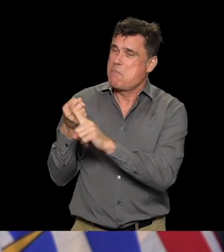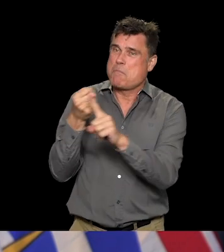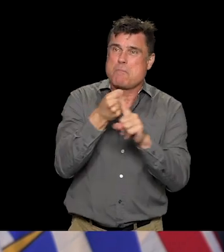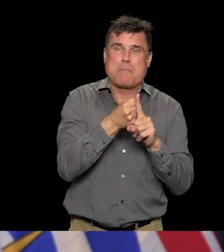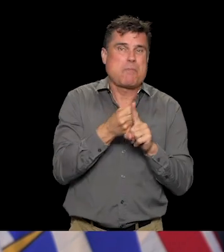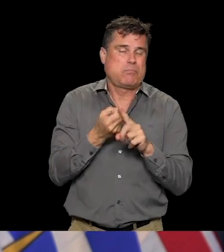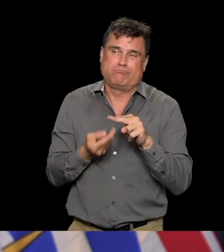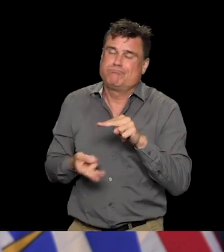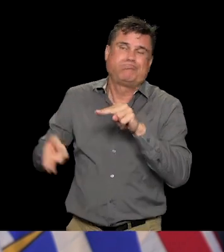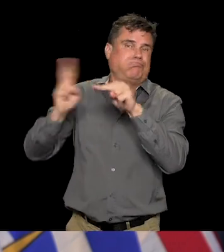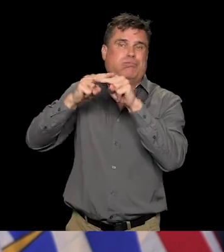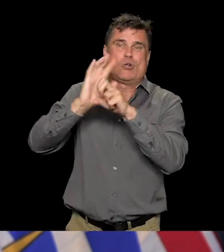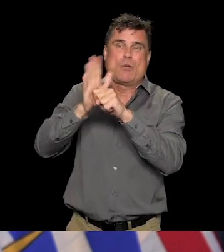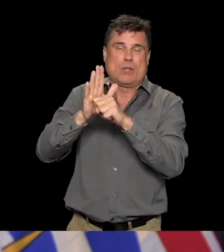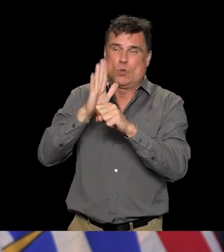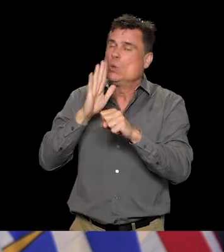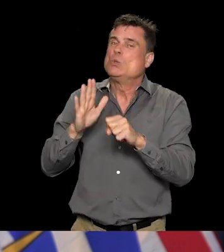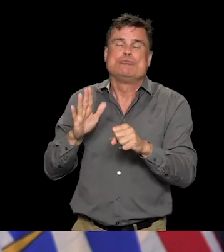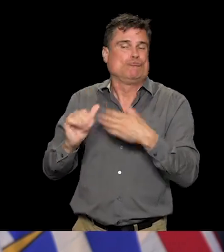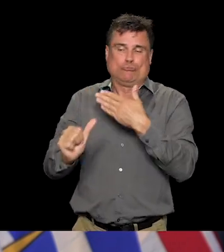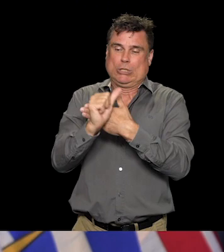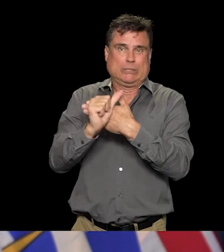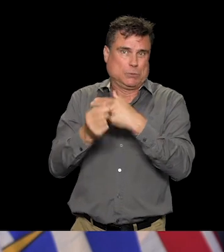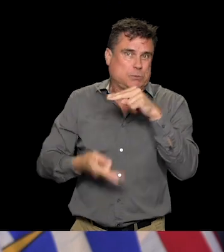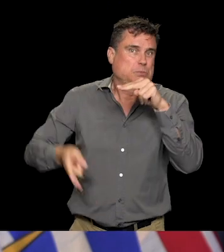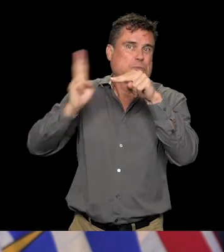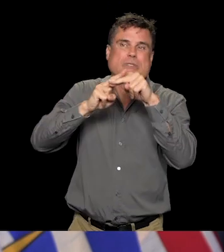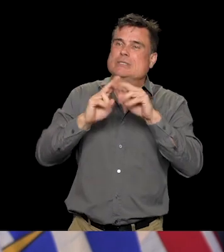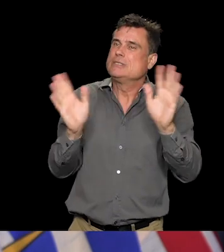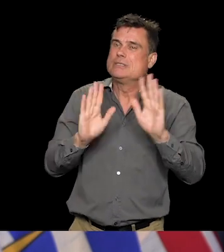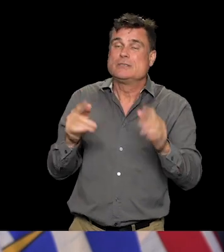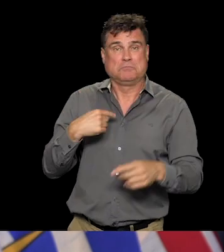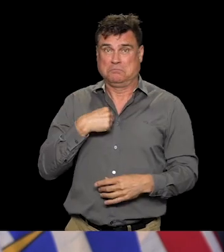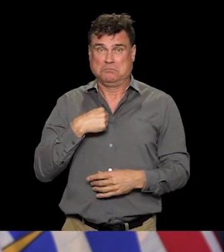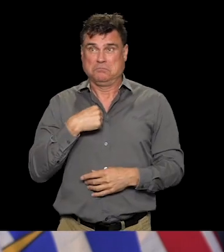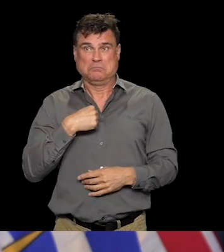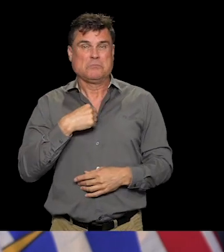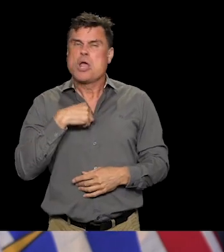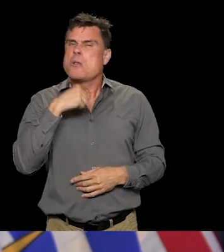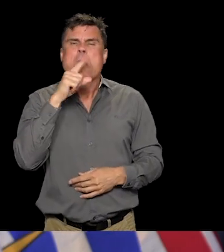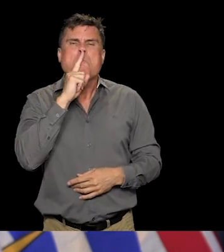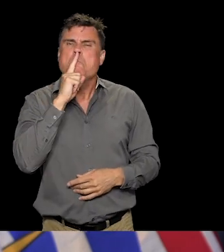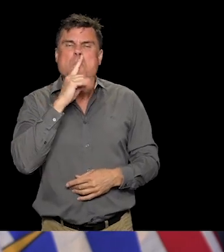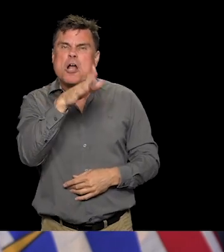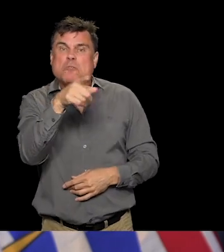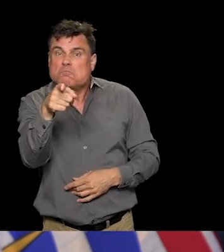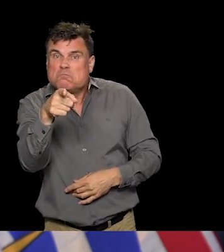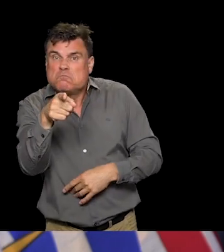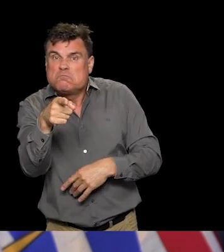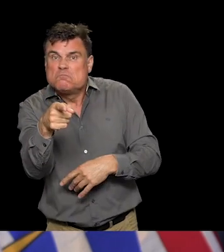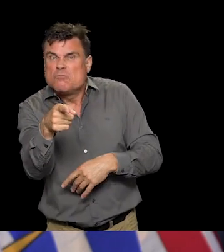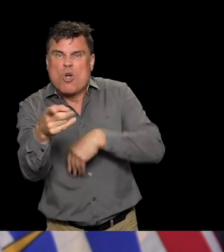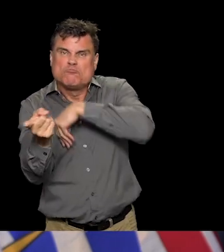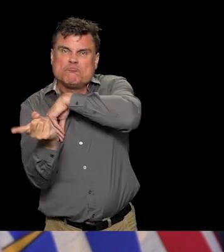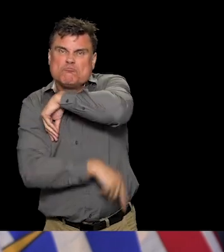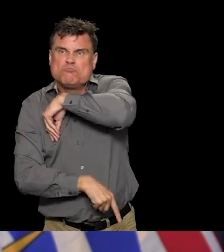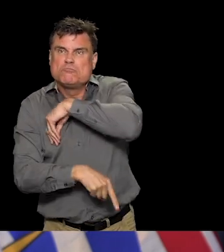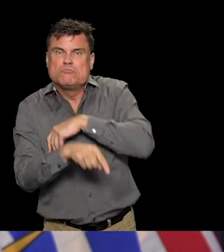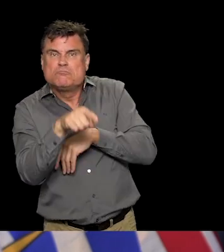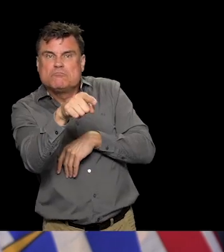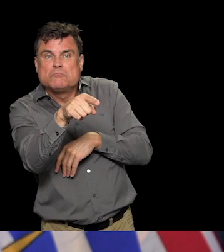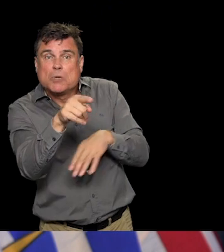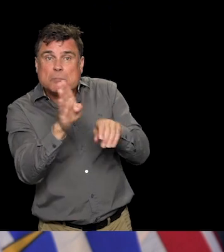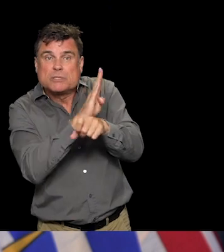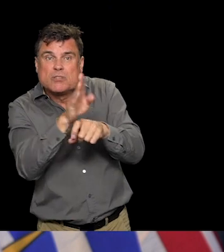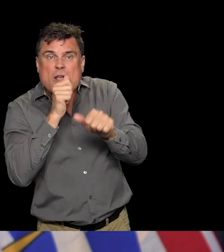safely enjoy those businesses and enjoy restaurants, safely go to retail stores, safely visit our loved